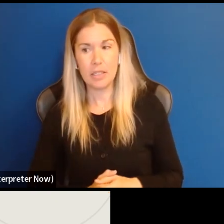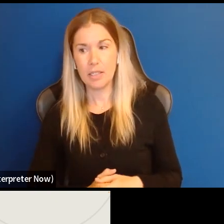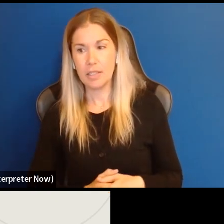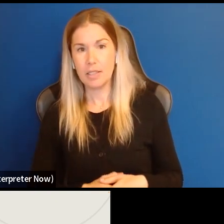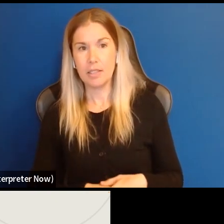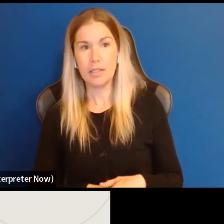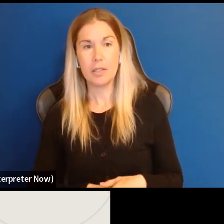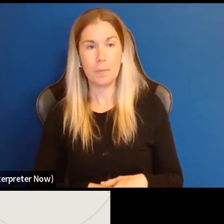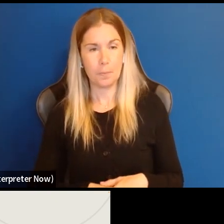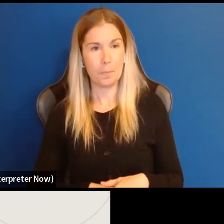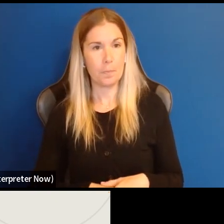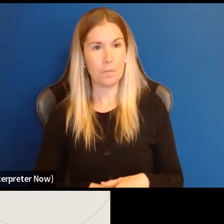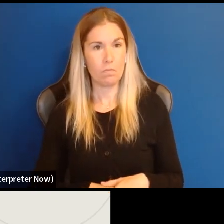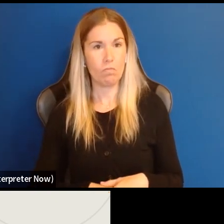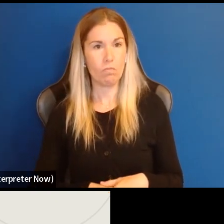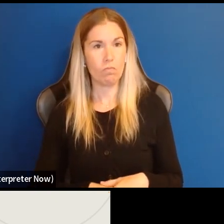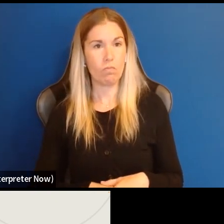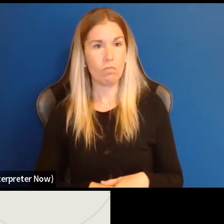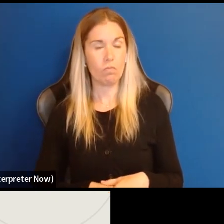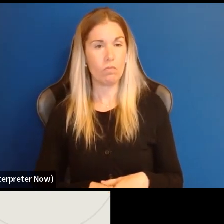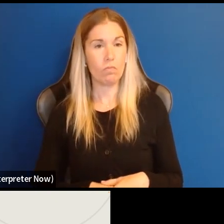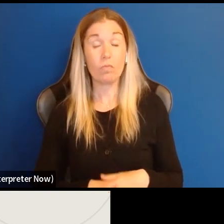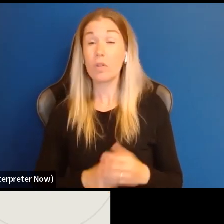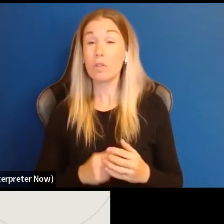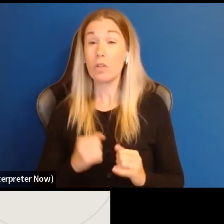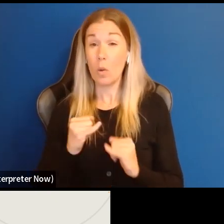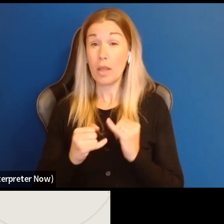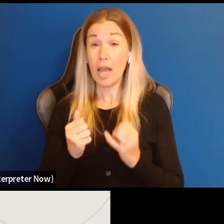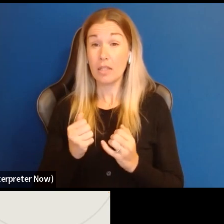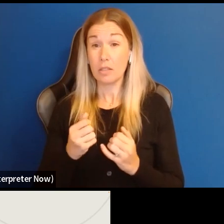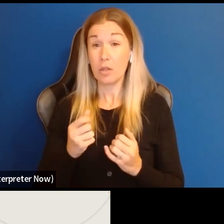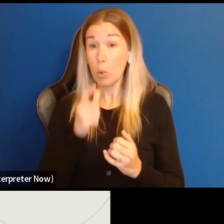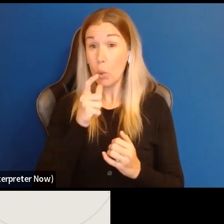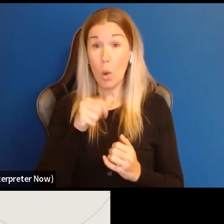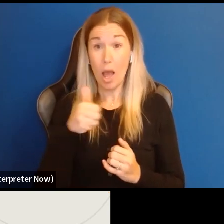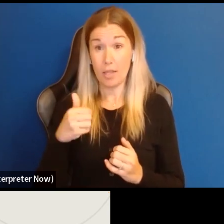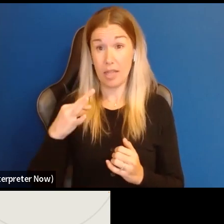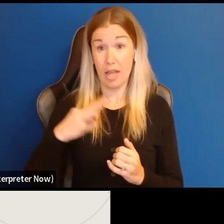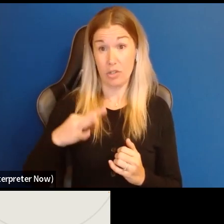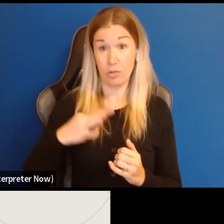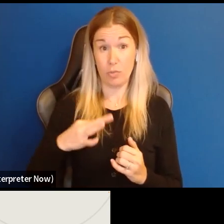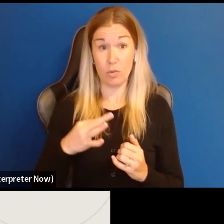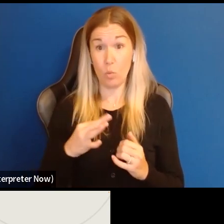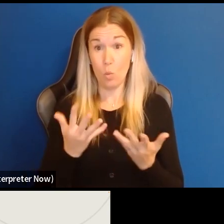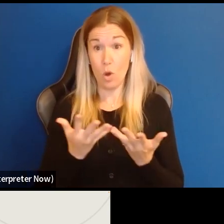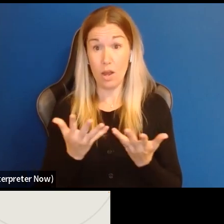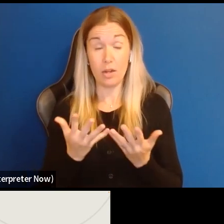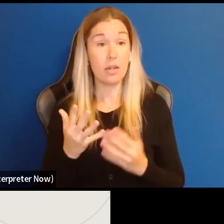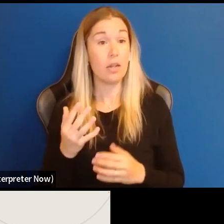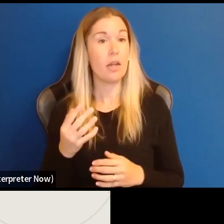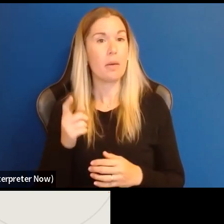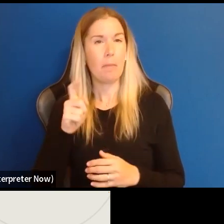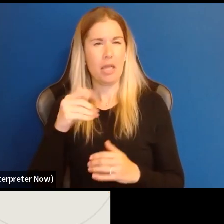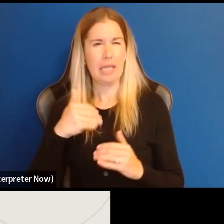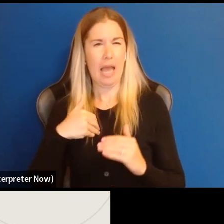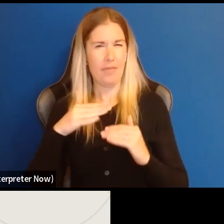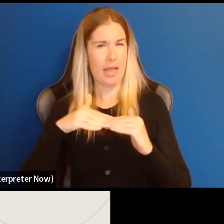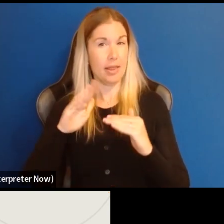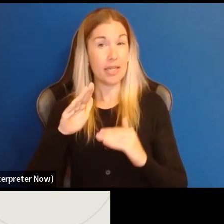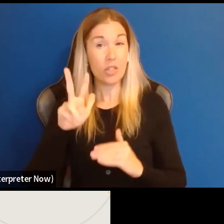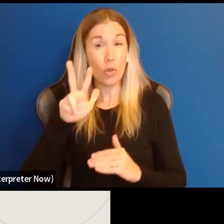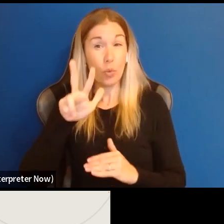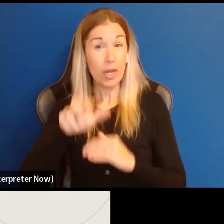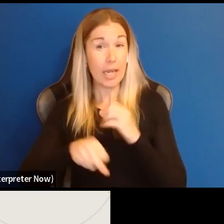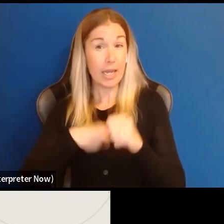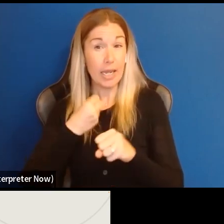So what the last couple points of eligibility are that each organization must have at least three years of